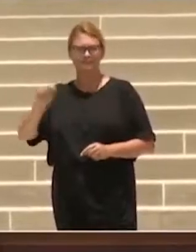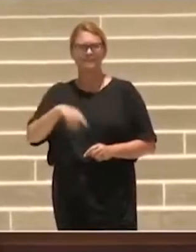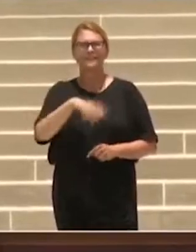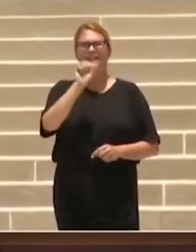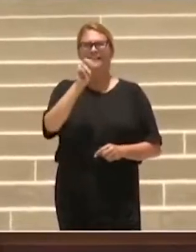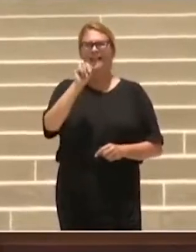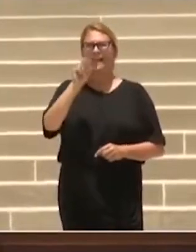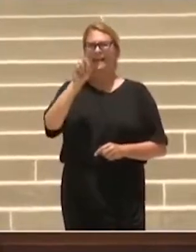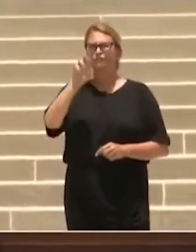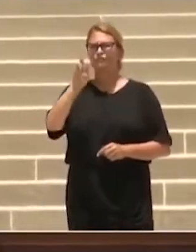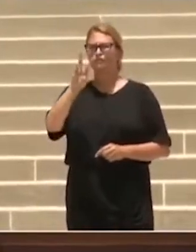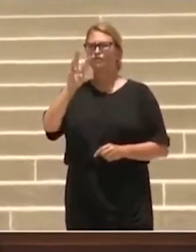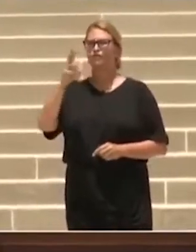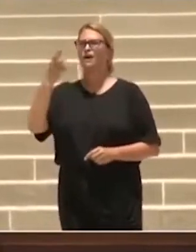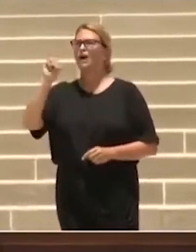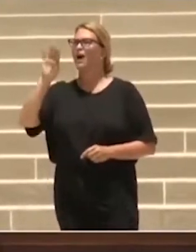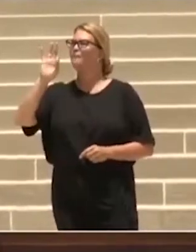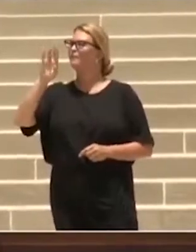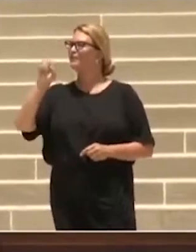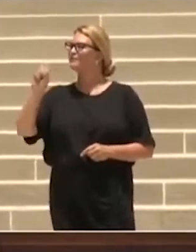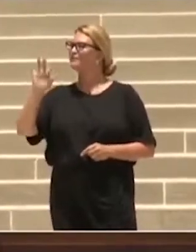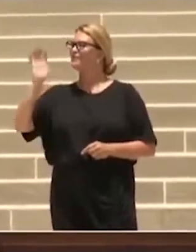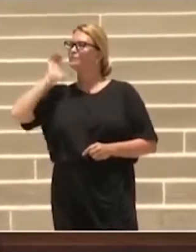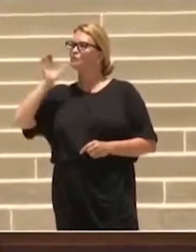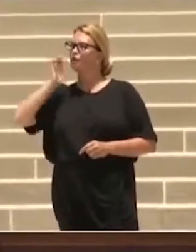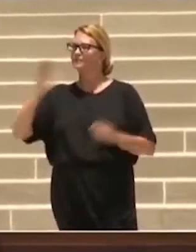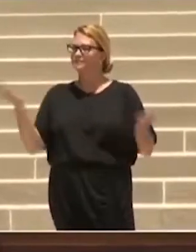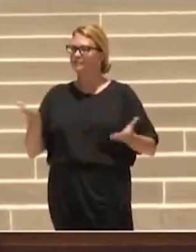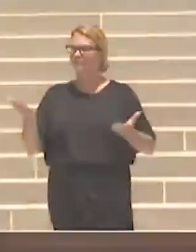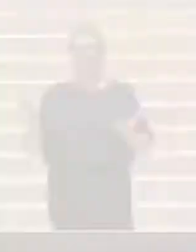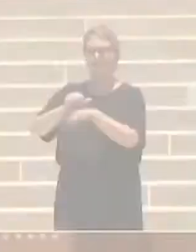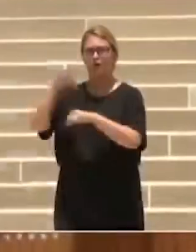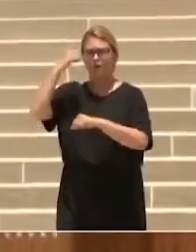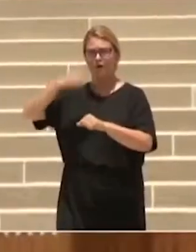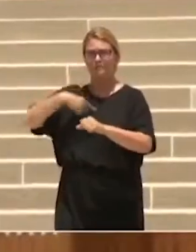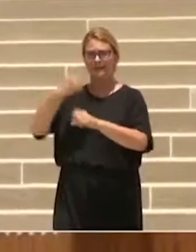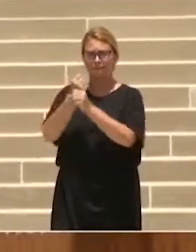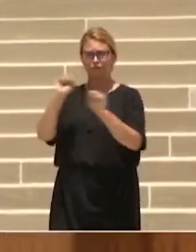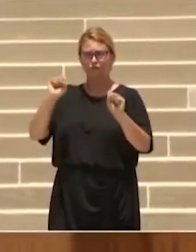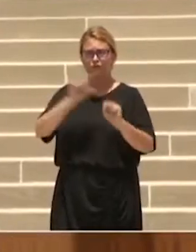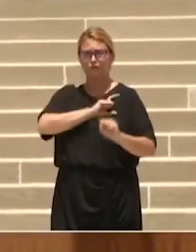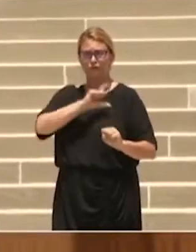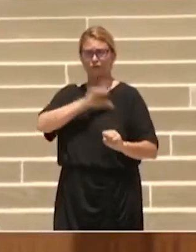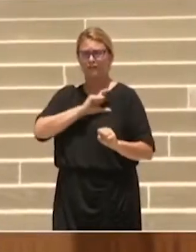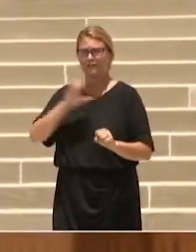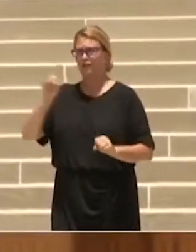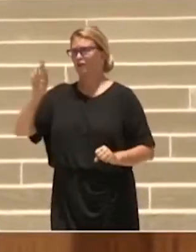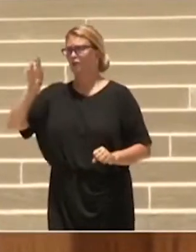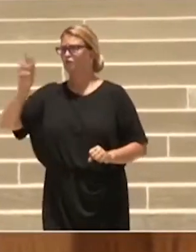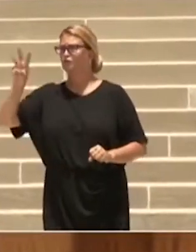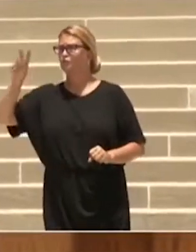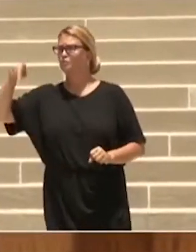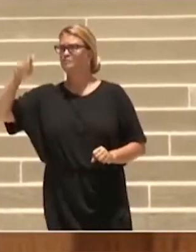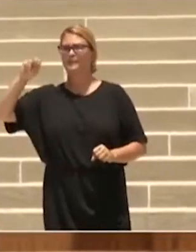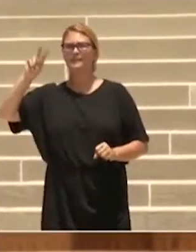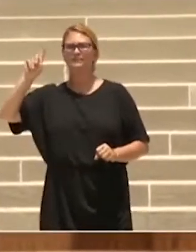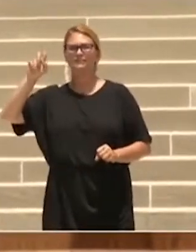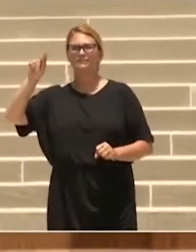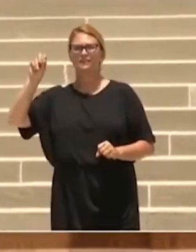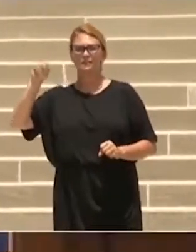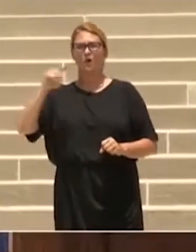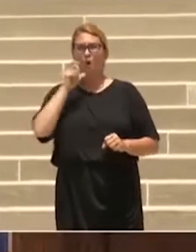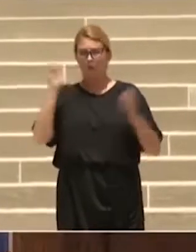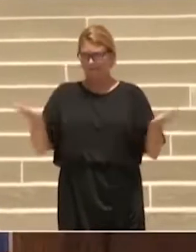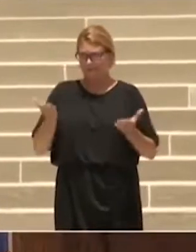at the Capitol complex with food trucks and a number of ceremonies, including that lottery drawing that saw a few residents from right here in north-central West